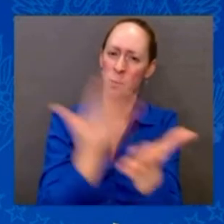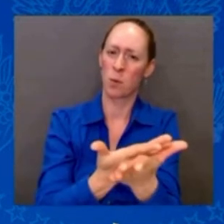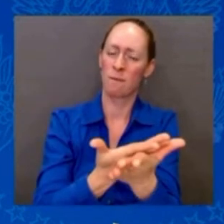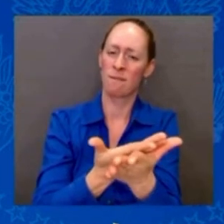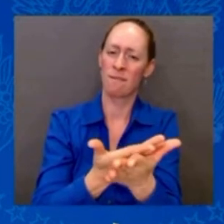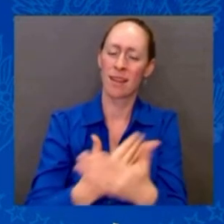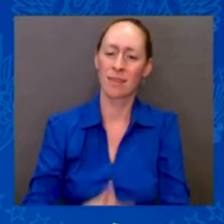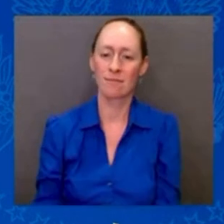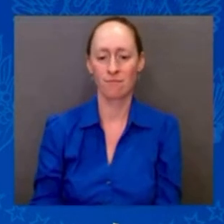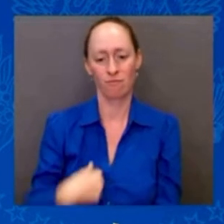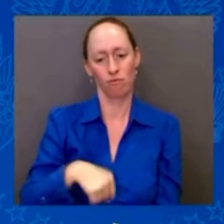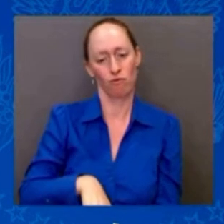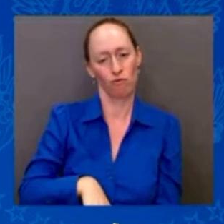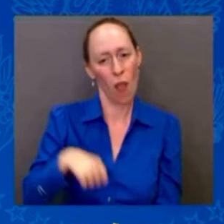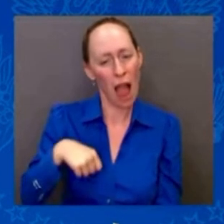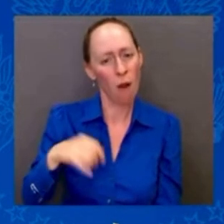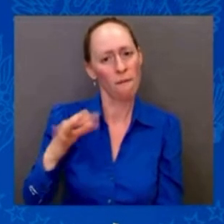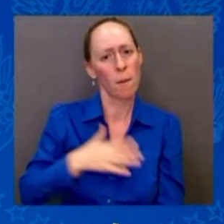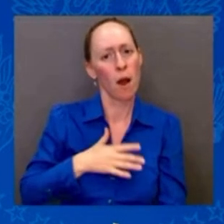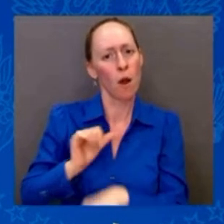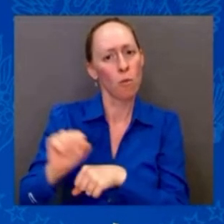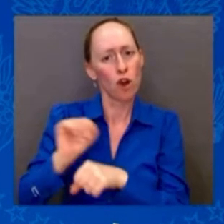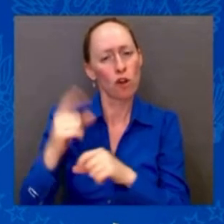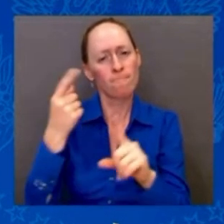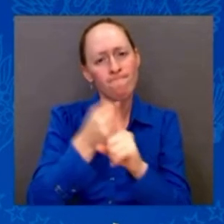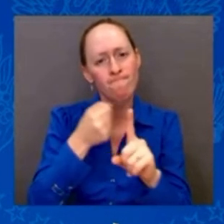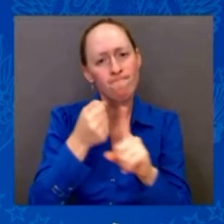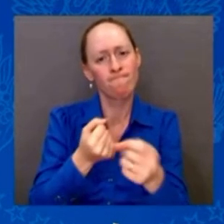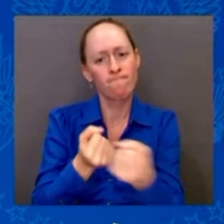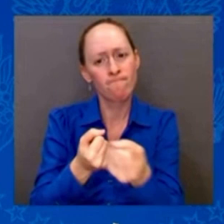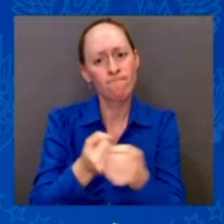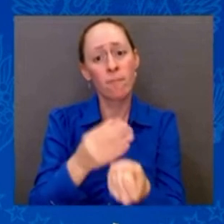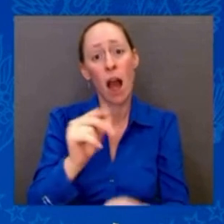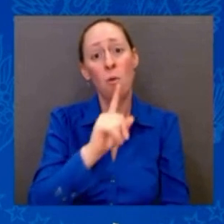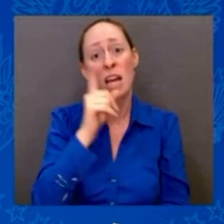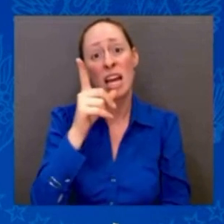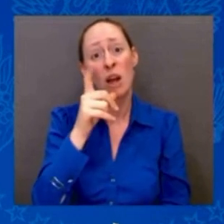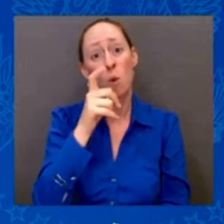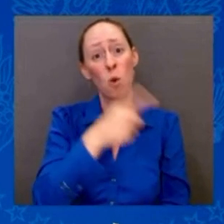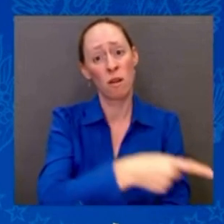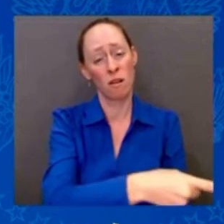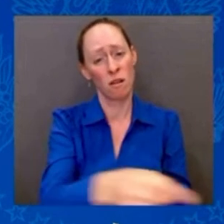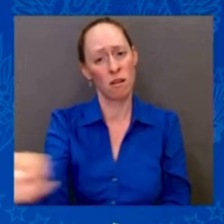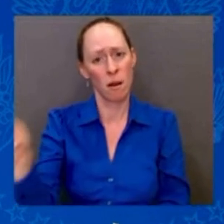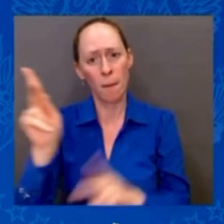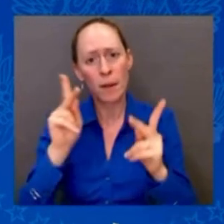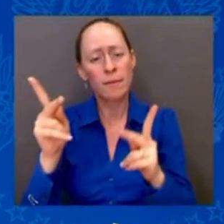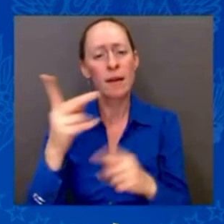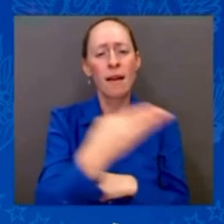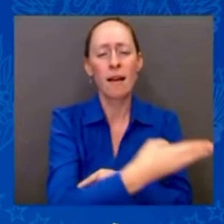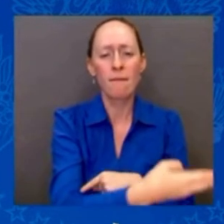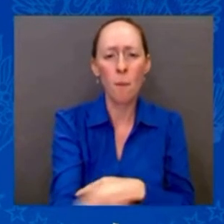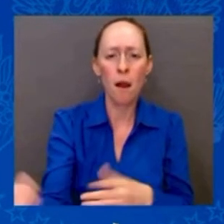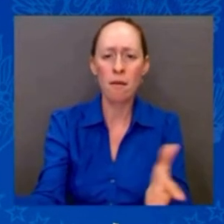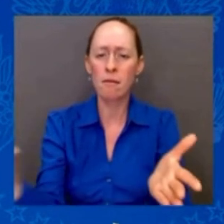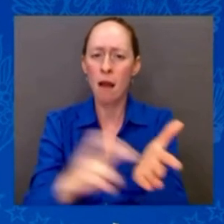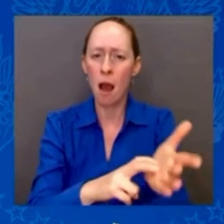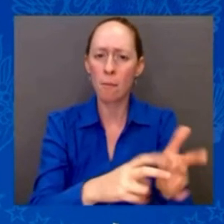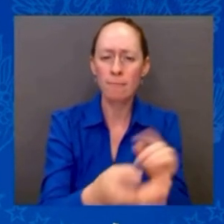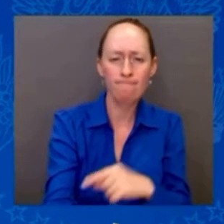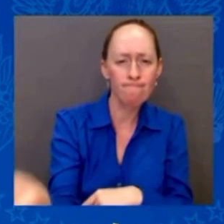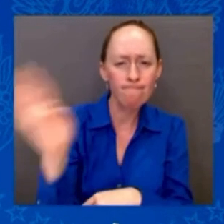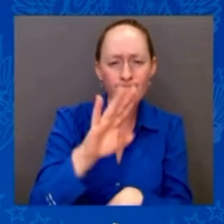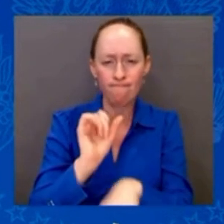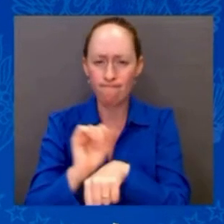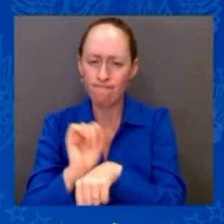Ordinary people getting up every morning, walking out, busting their necks, believing and doing their work, showing up. They're the ones